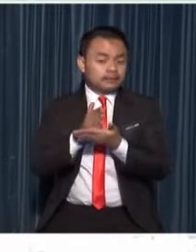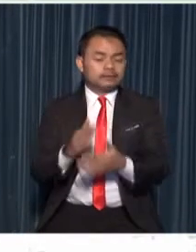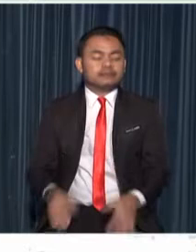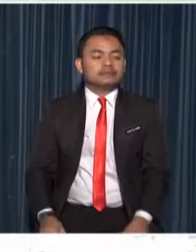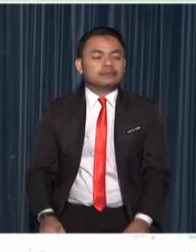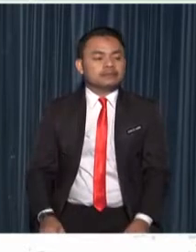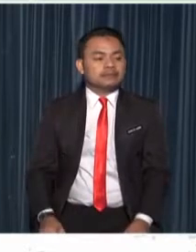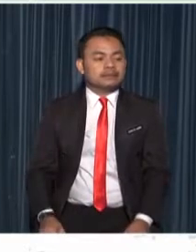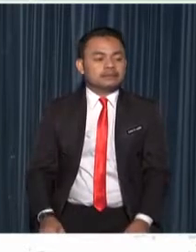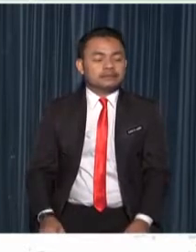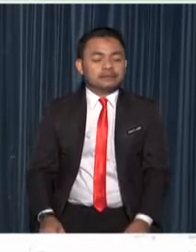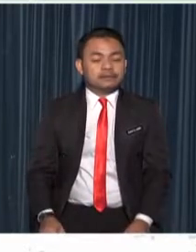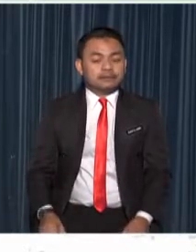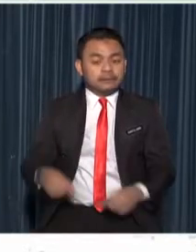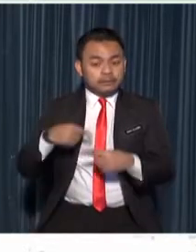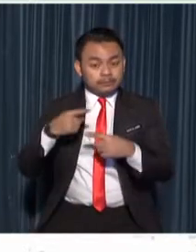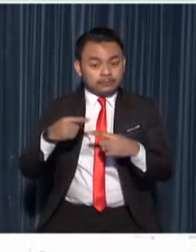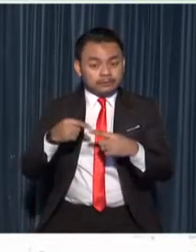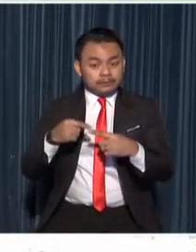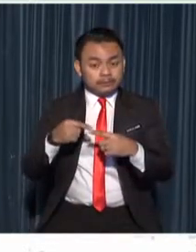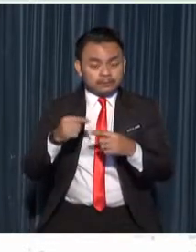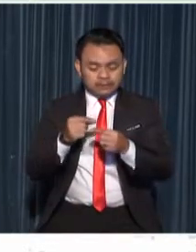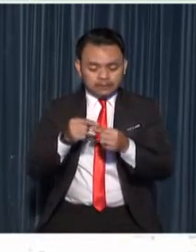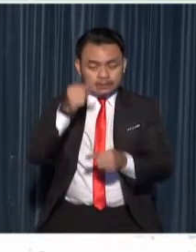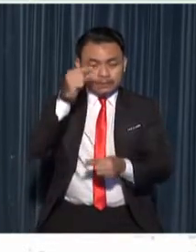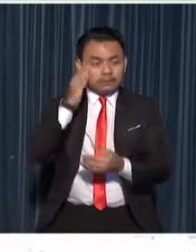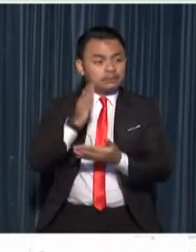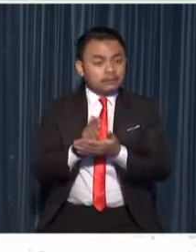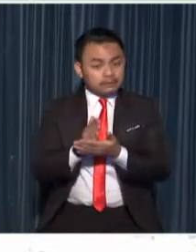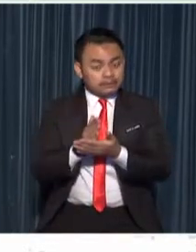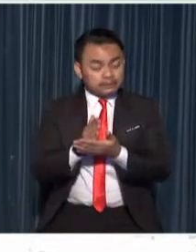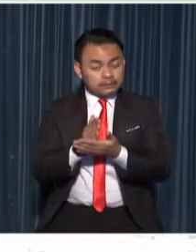when a stem cutting of a plant is planted